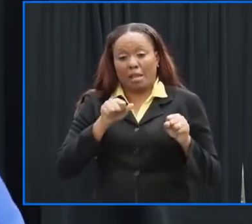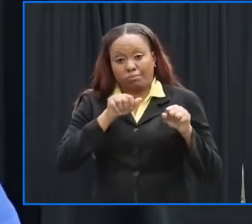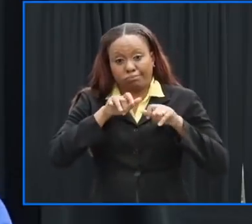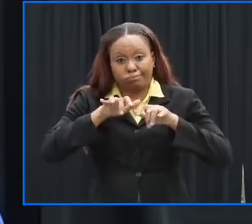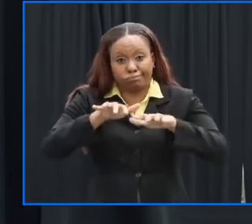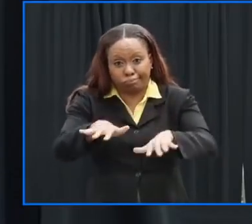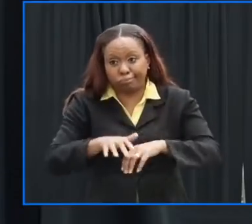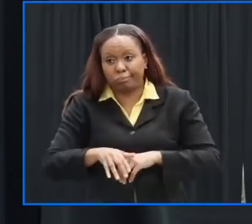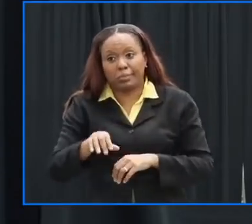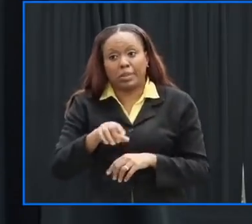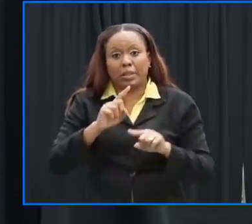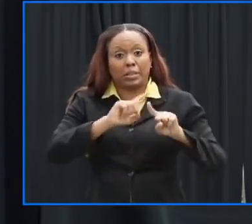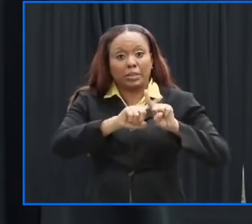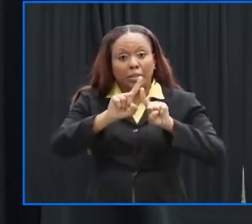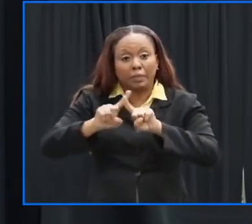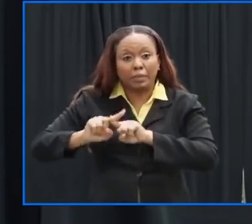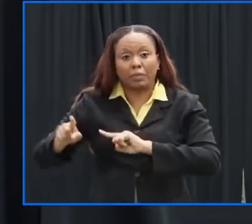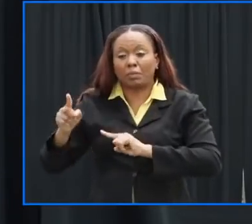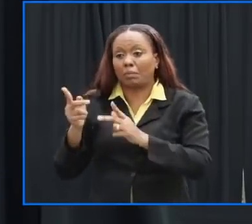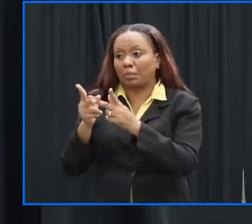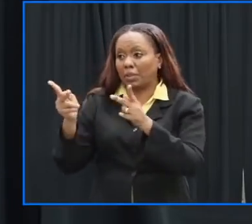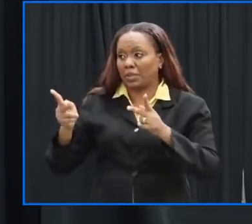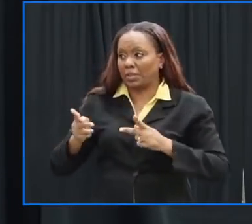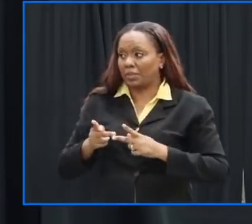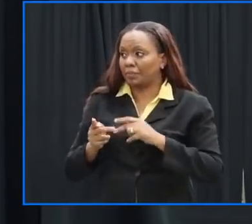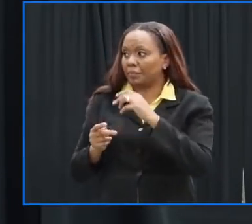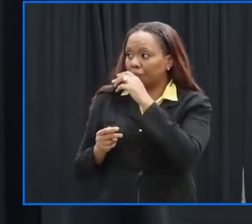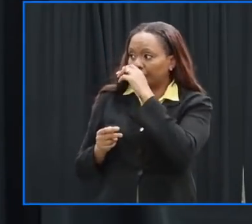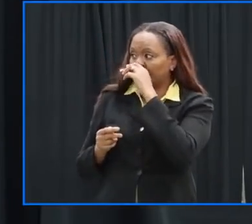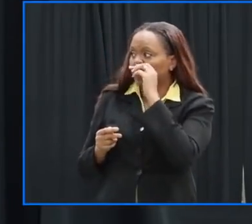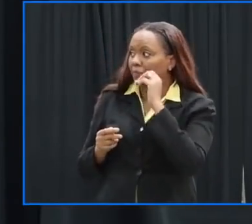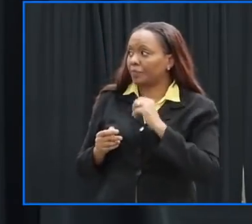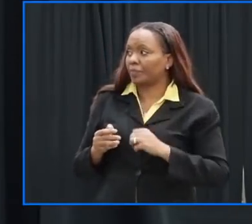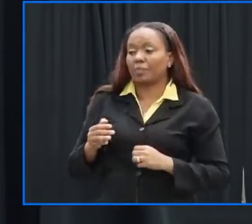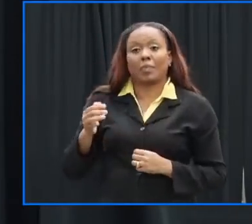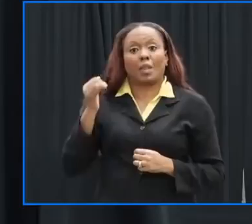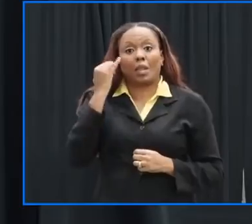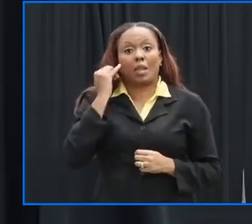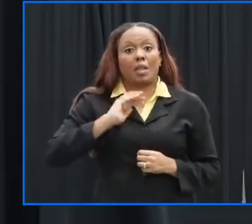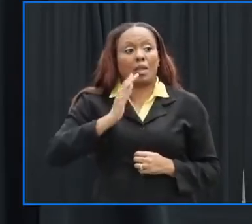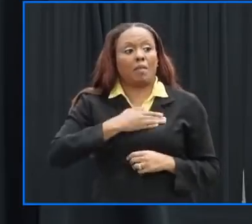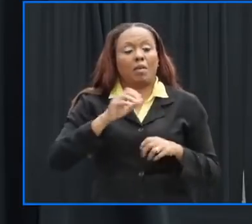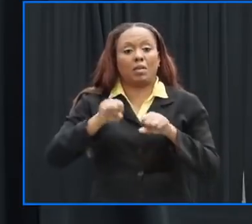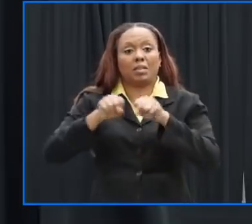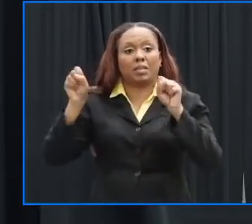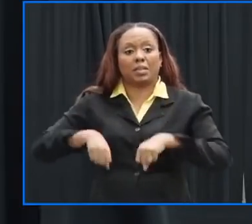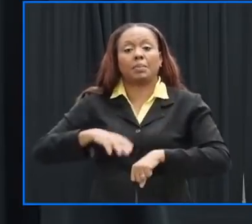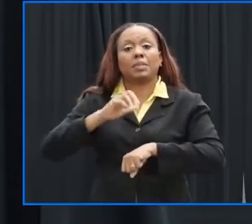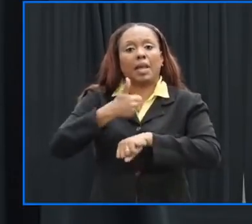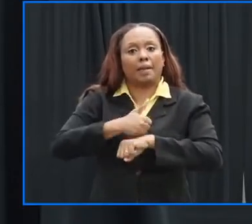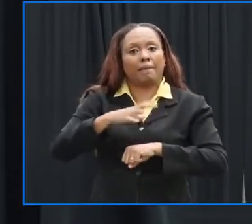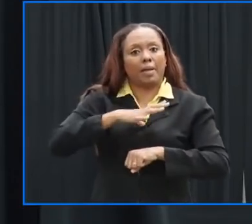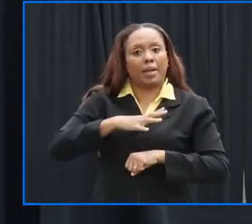locations because in any event once you have a system in place we're not sure what roads would be accessible